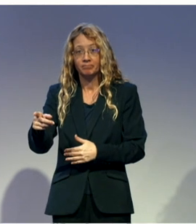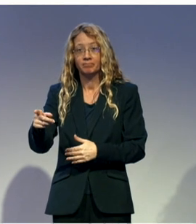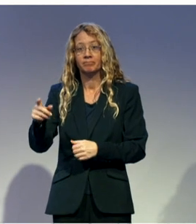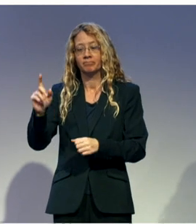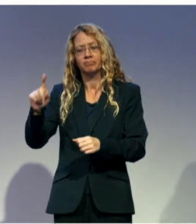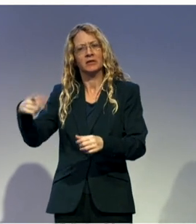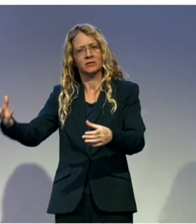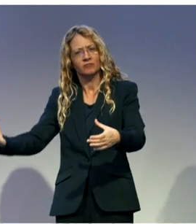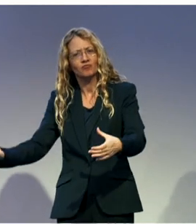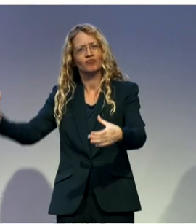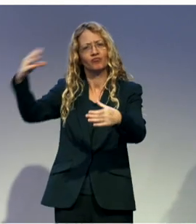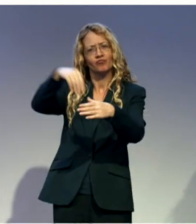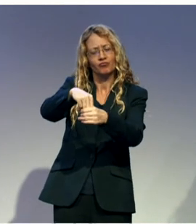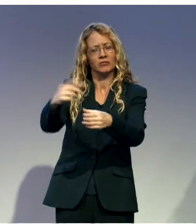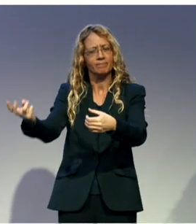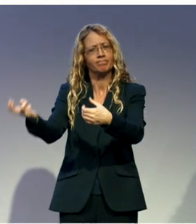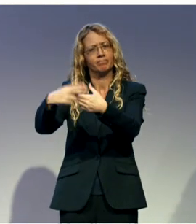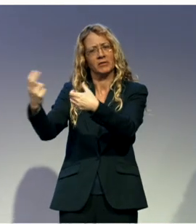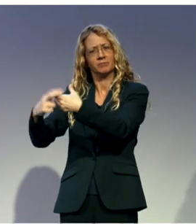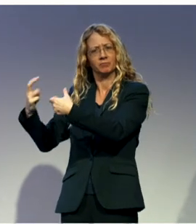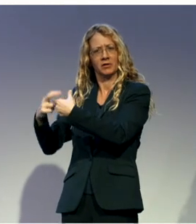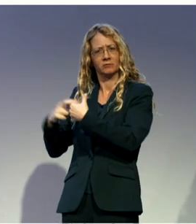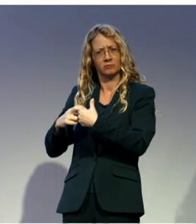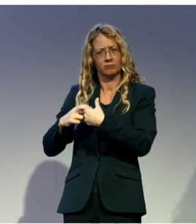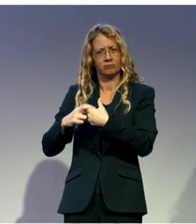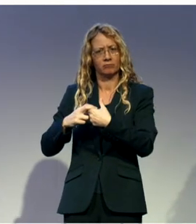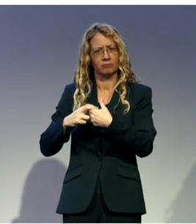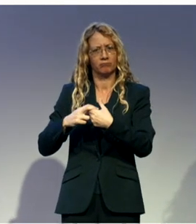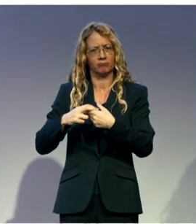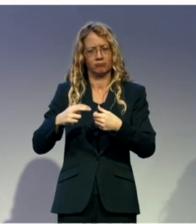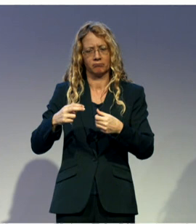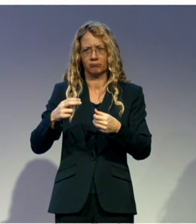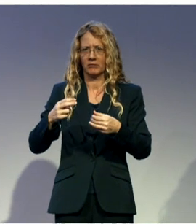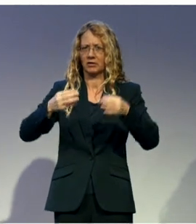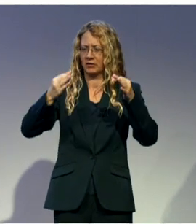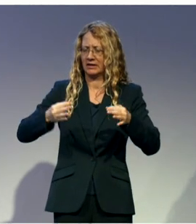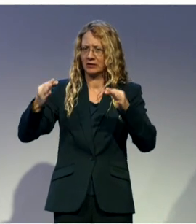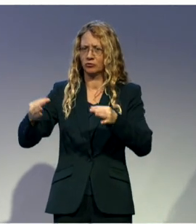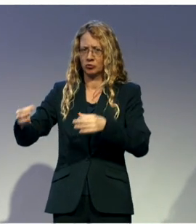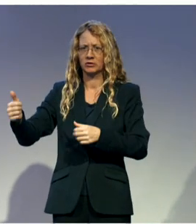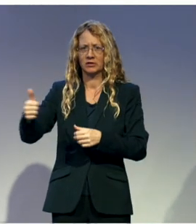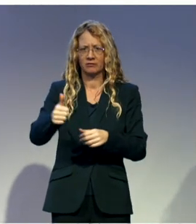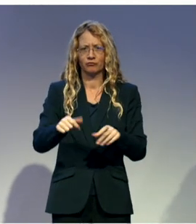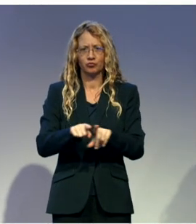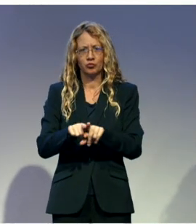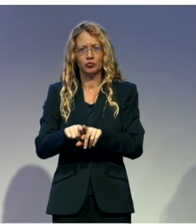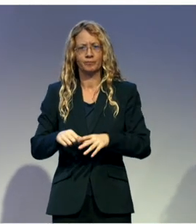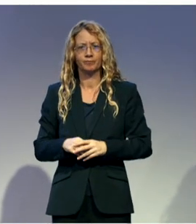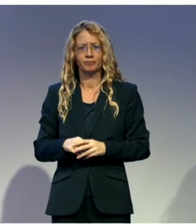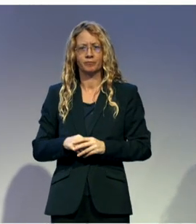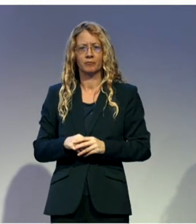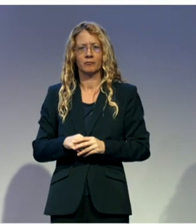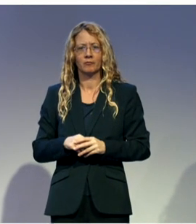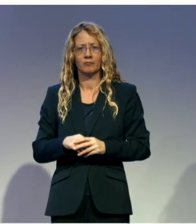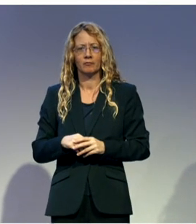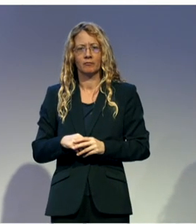we made these initiatives like the fostering accountability to ensure the rights of